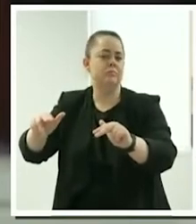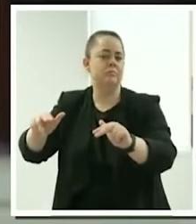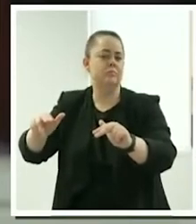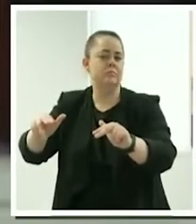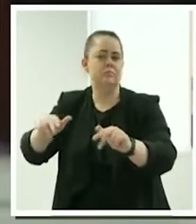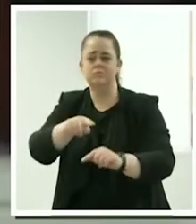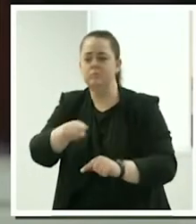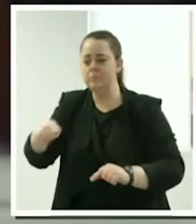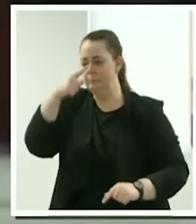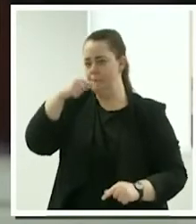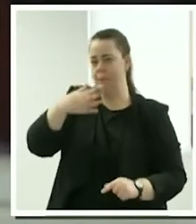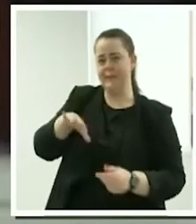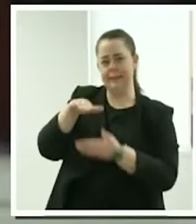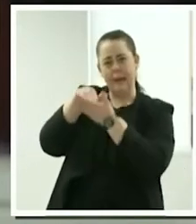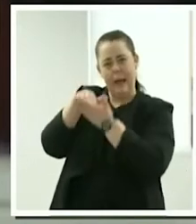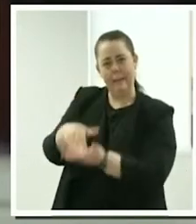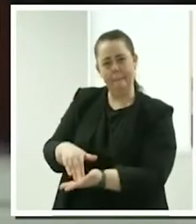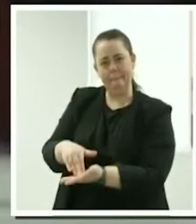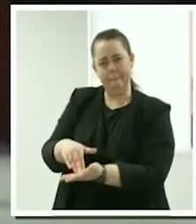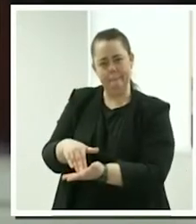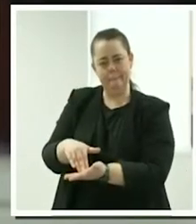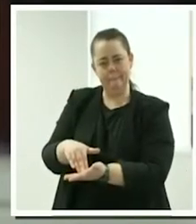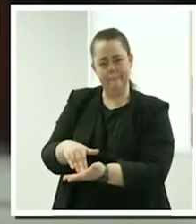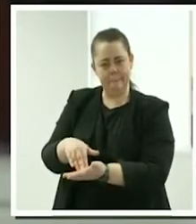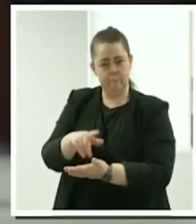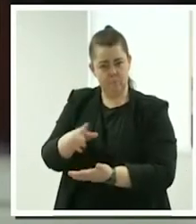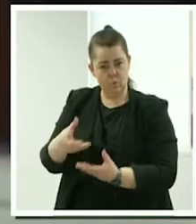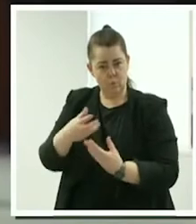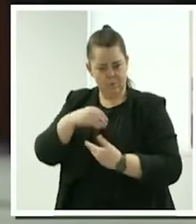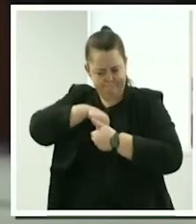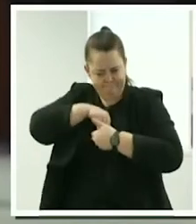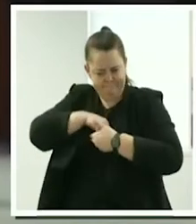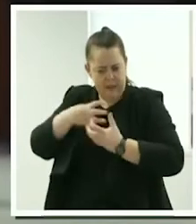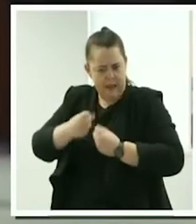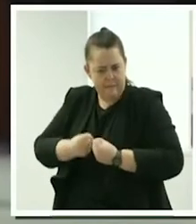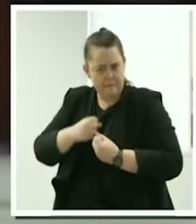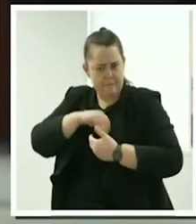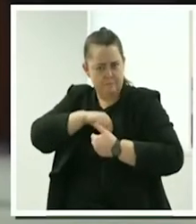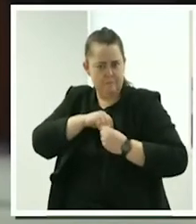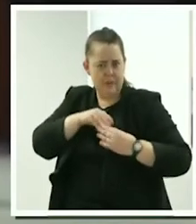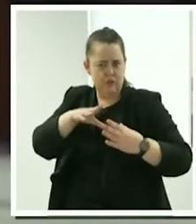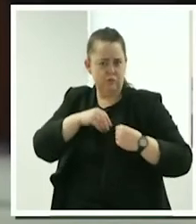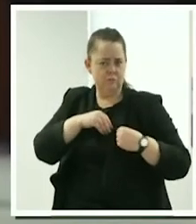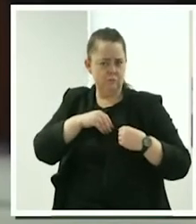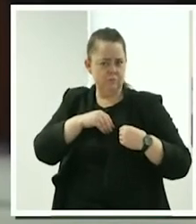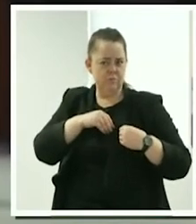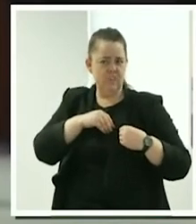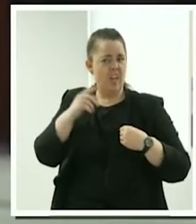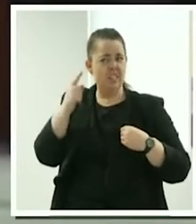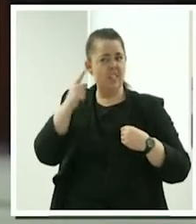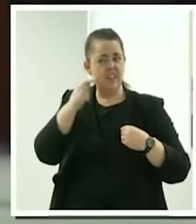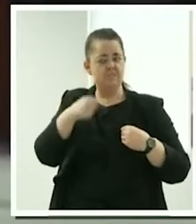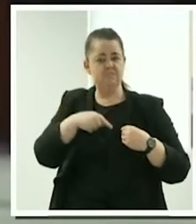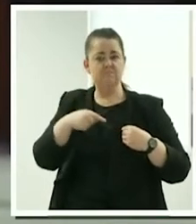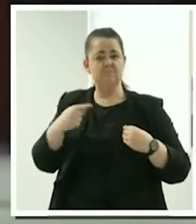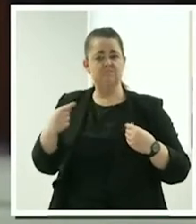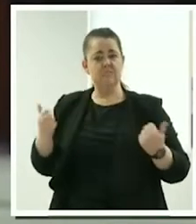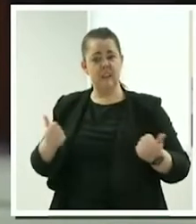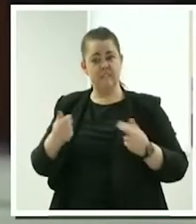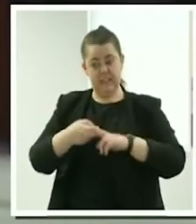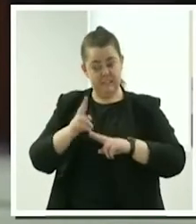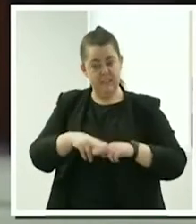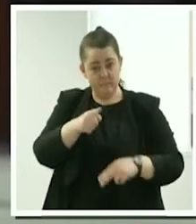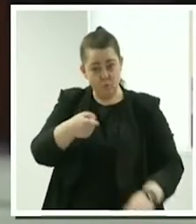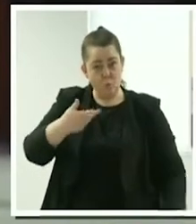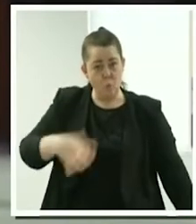people that need help at home, it's something if you want it bad enough